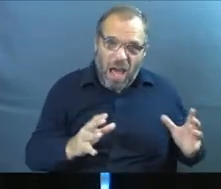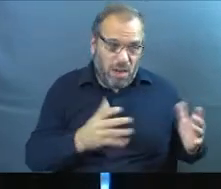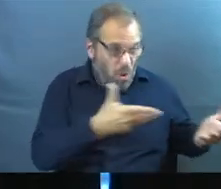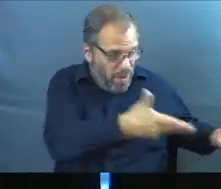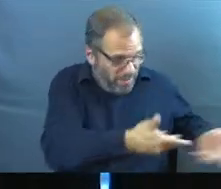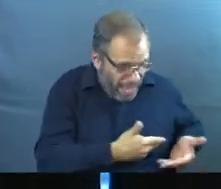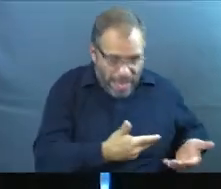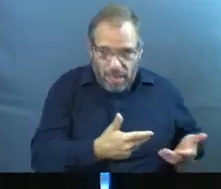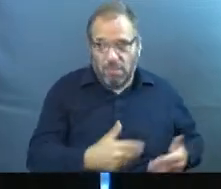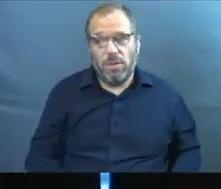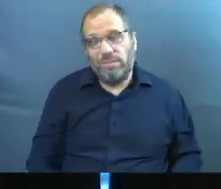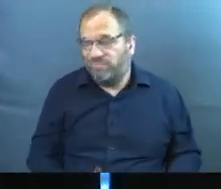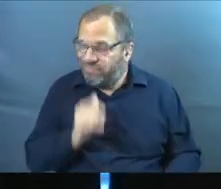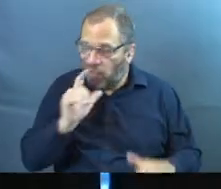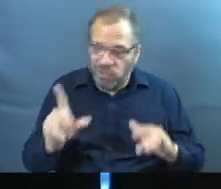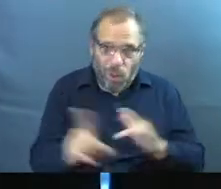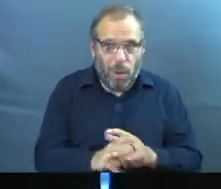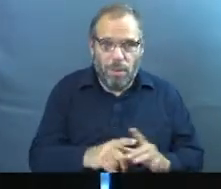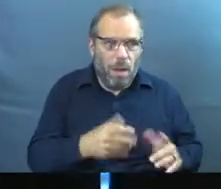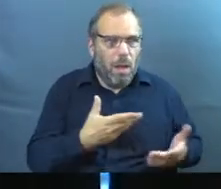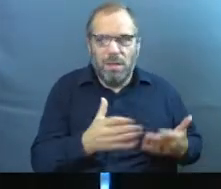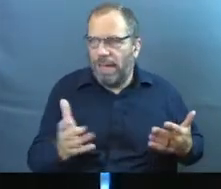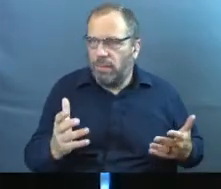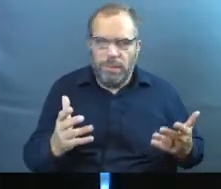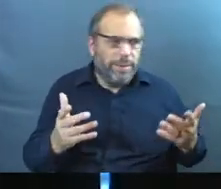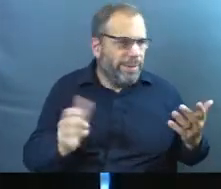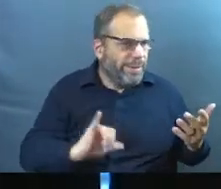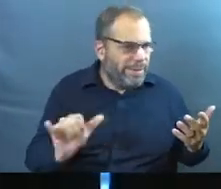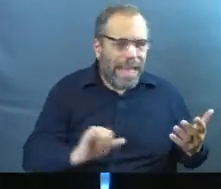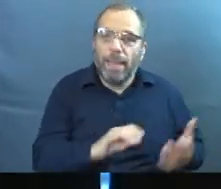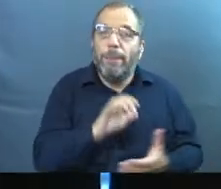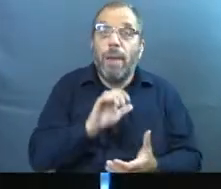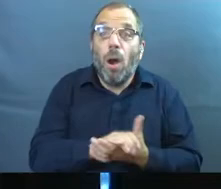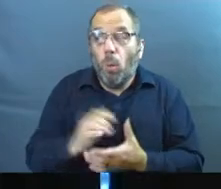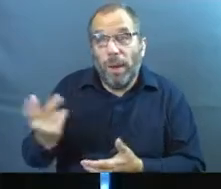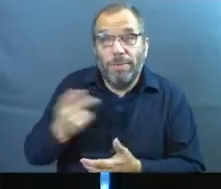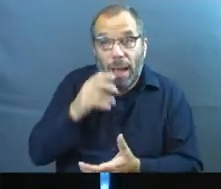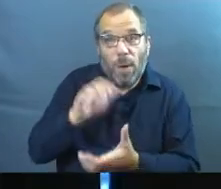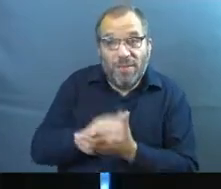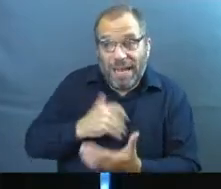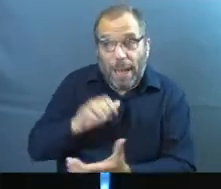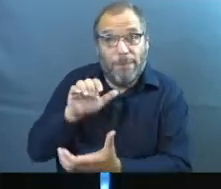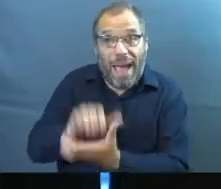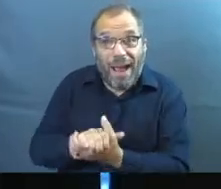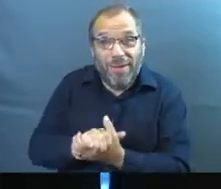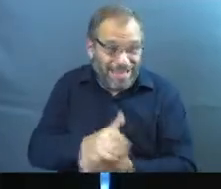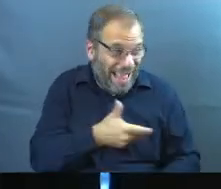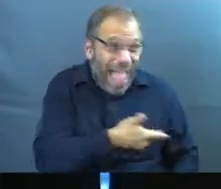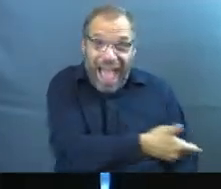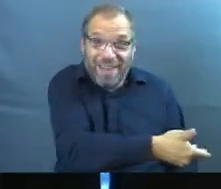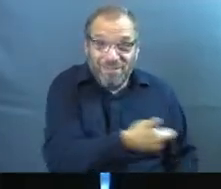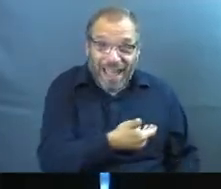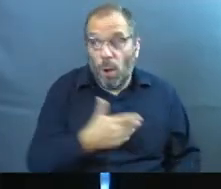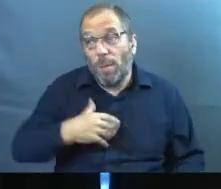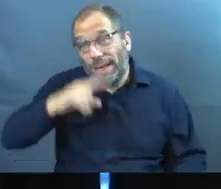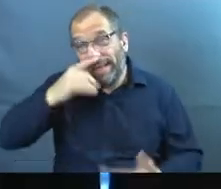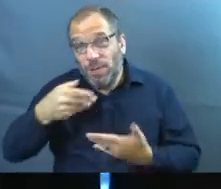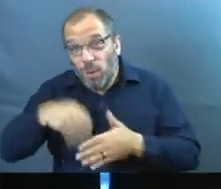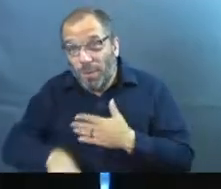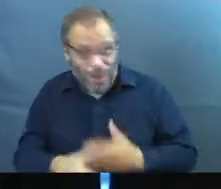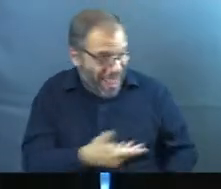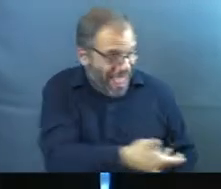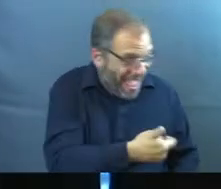We invited them and they just would never show up. Things like our marriage, when we got married, our wedding, when our kids were born,